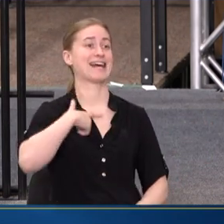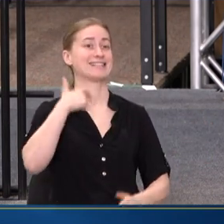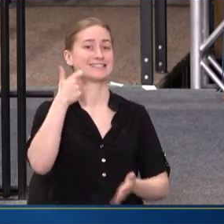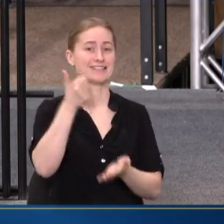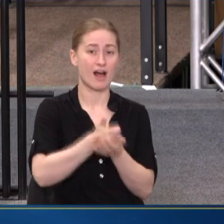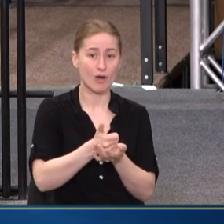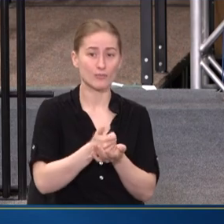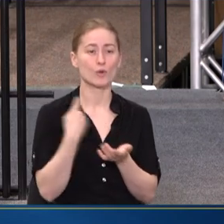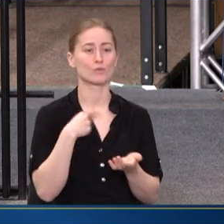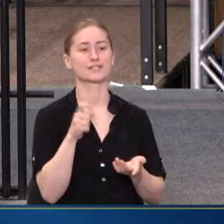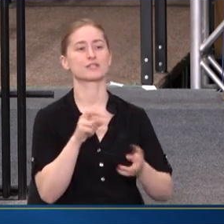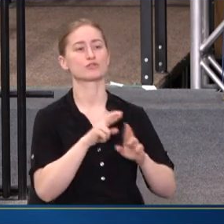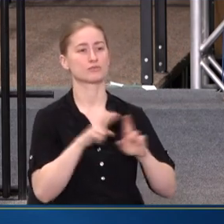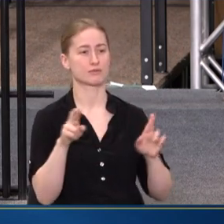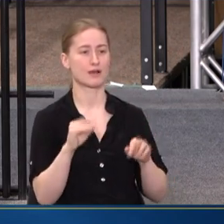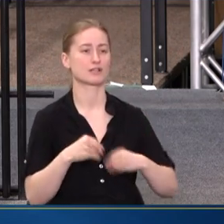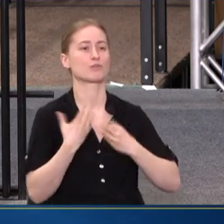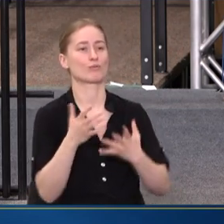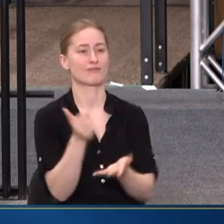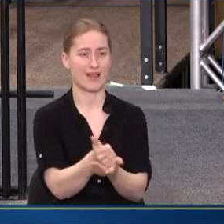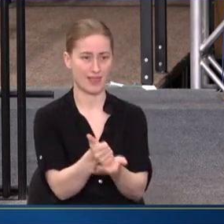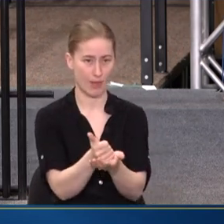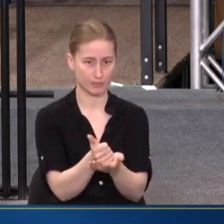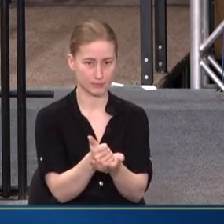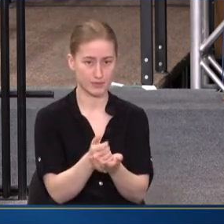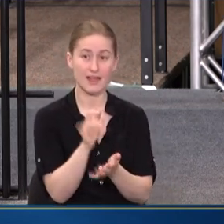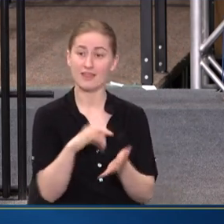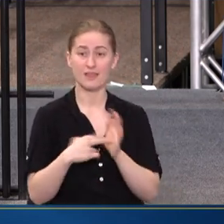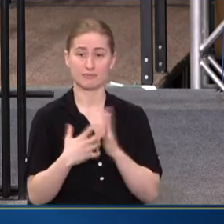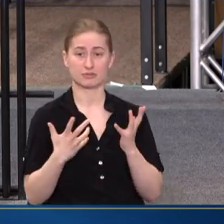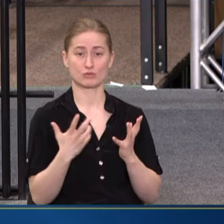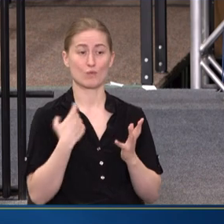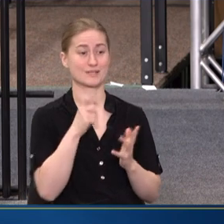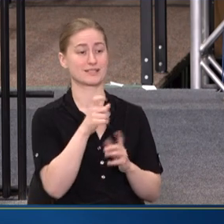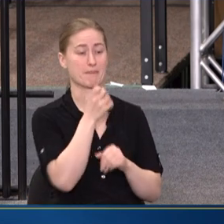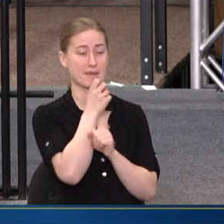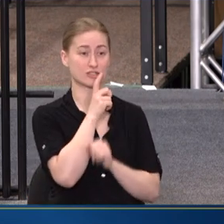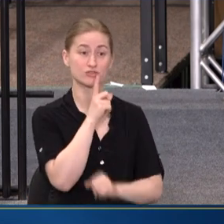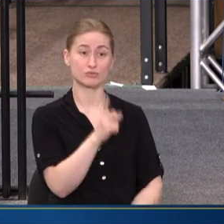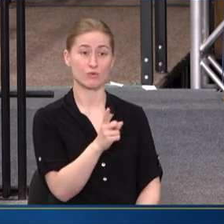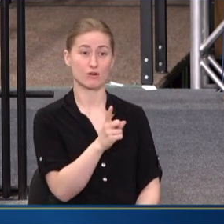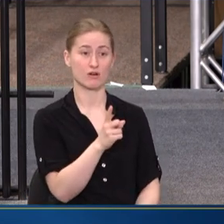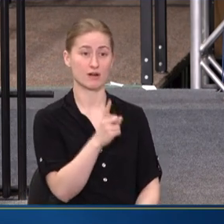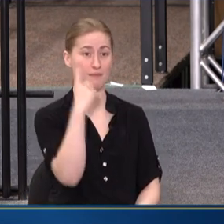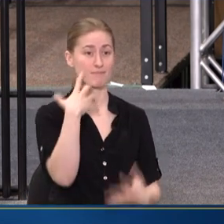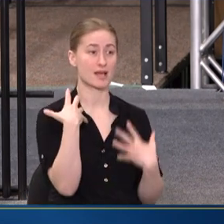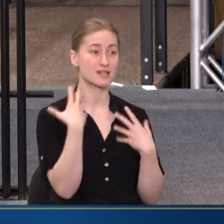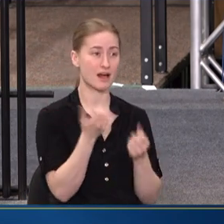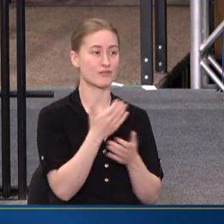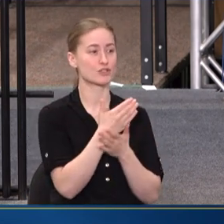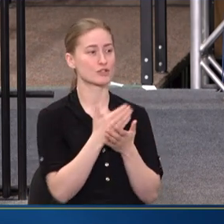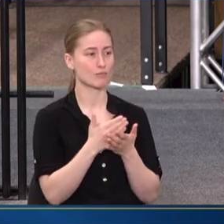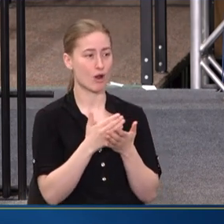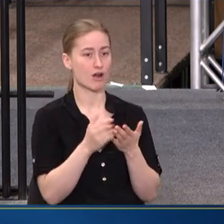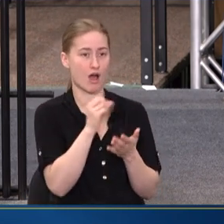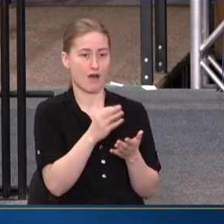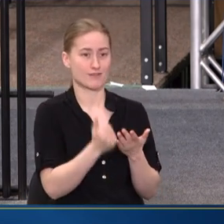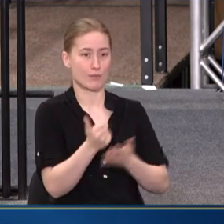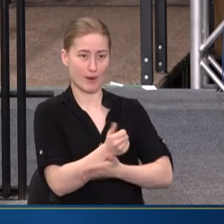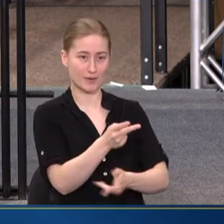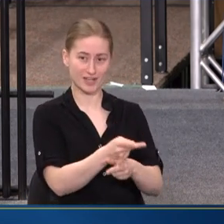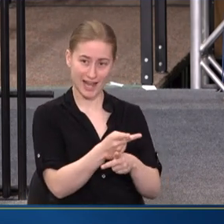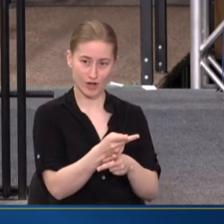HELP, WE NEED TO BE READY TO PROVIDE THAT HELP. AND THAT MEANS WE NEED TO MAKE SURE THAT MENTAL HEALTH IS PART OF PRIMARY CARE.